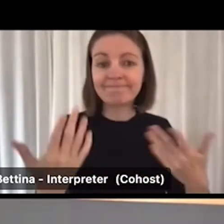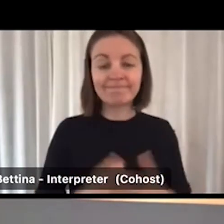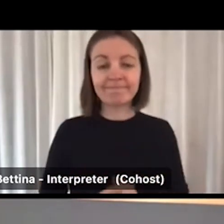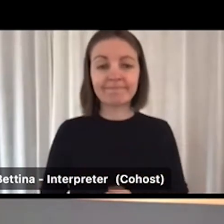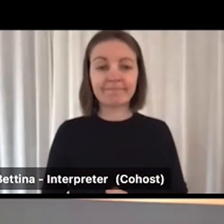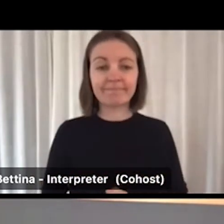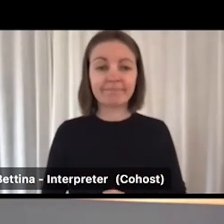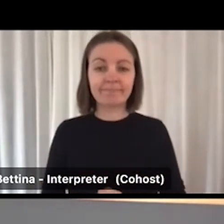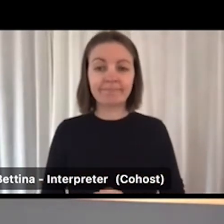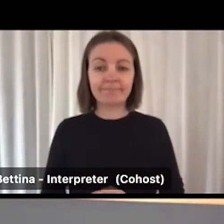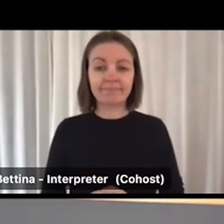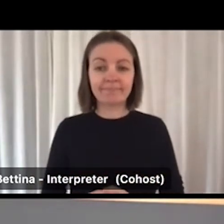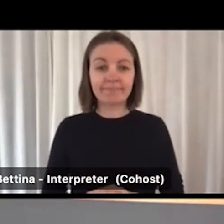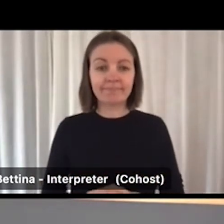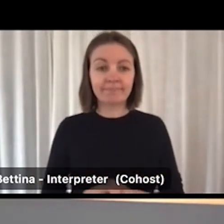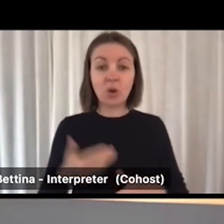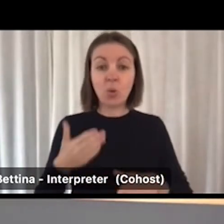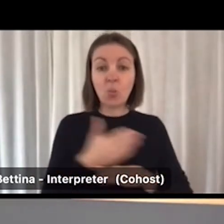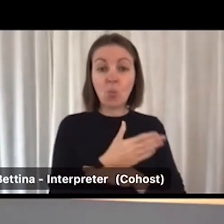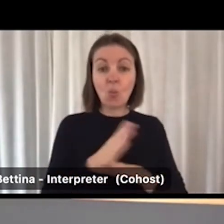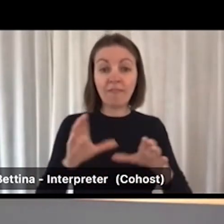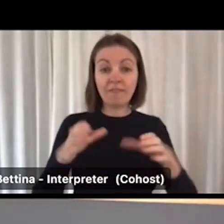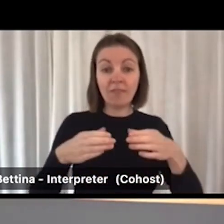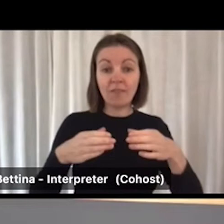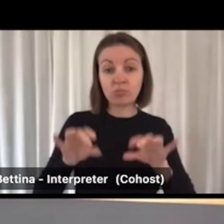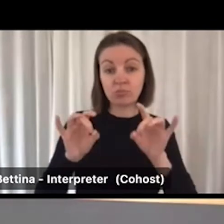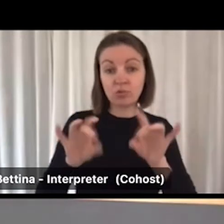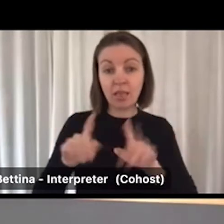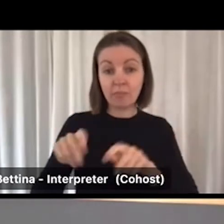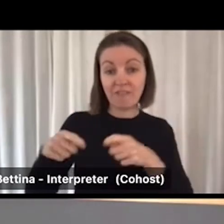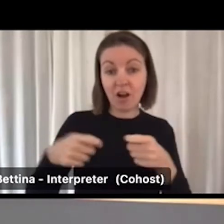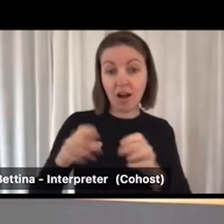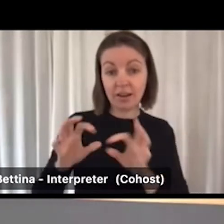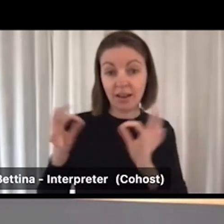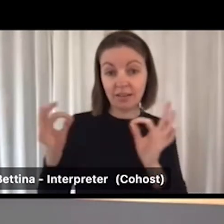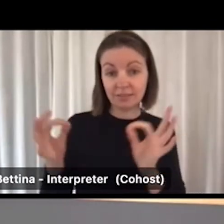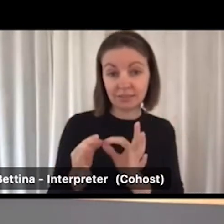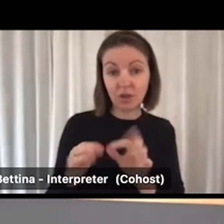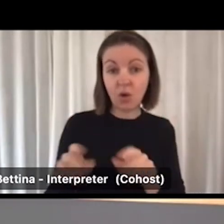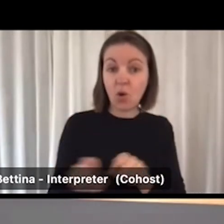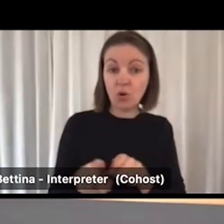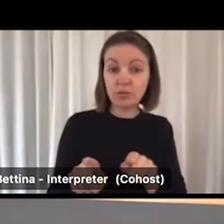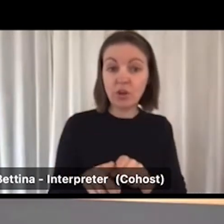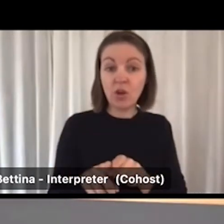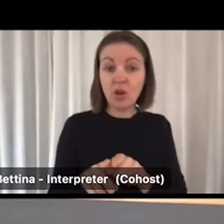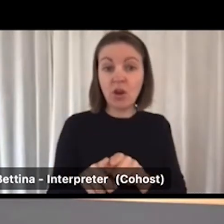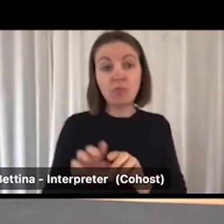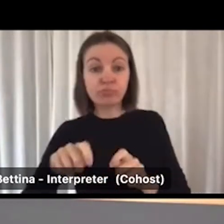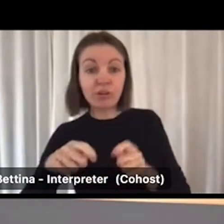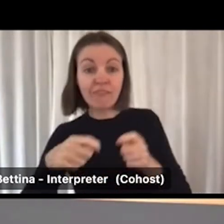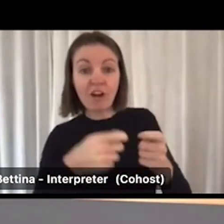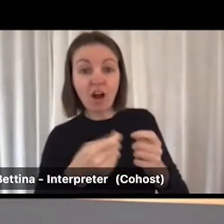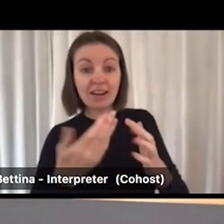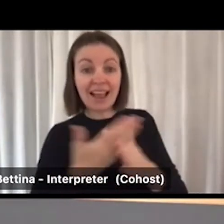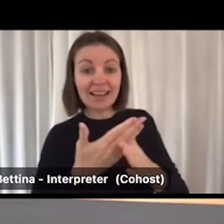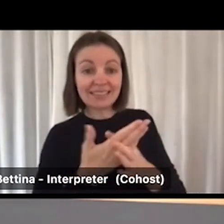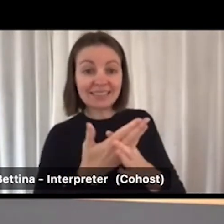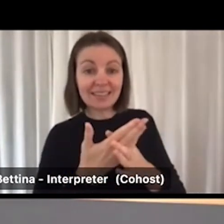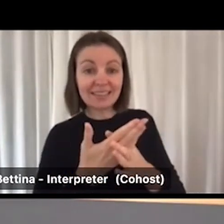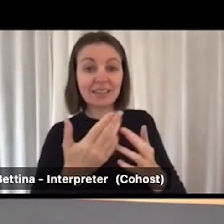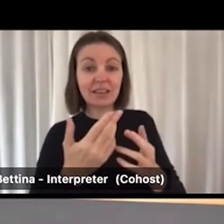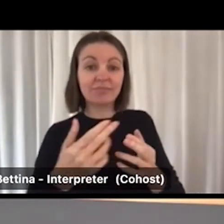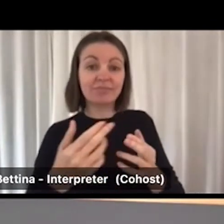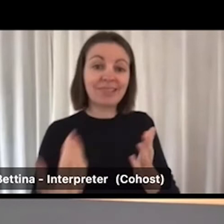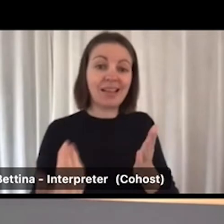So Workforce Australia providers can also facilitate access to wage subsidies to help them with the cost of